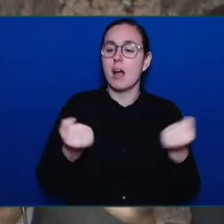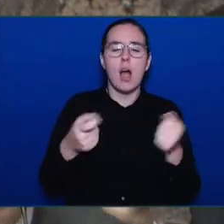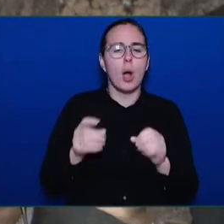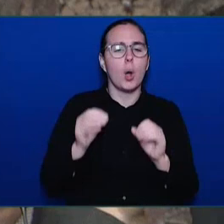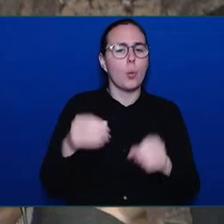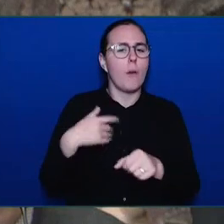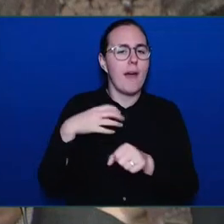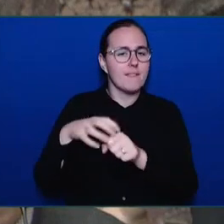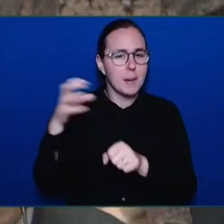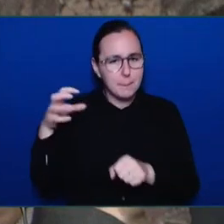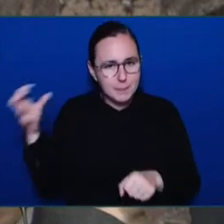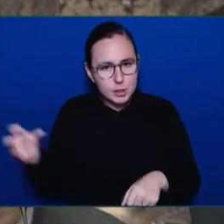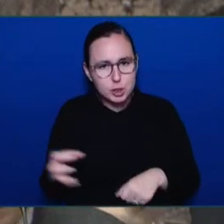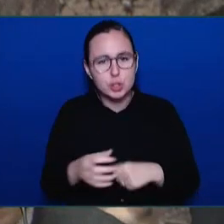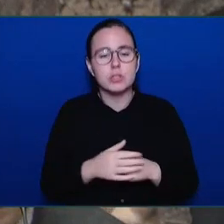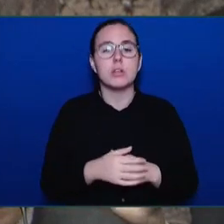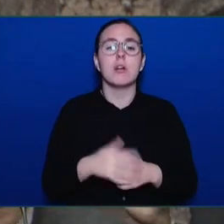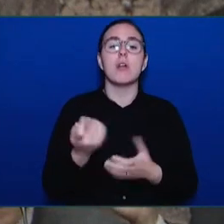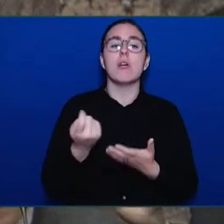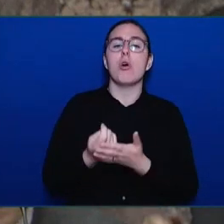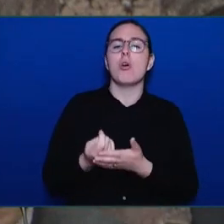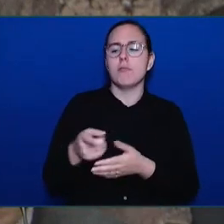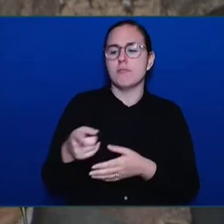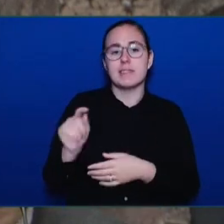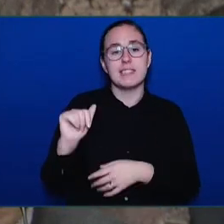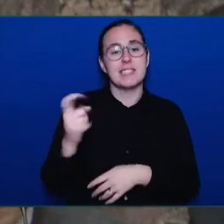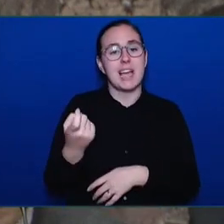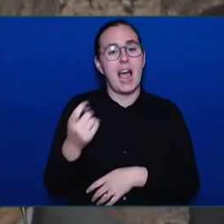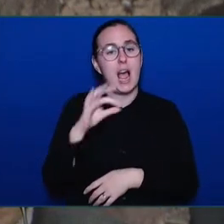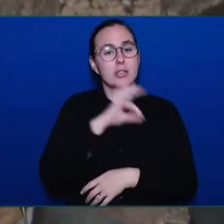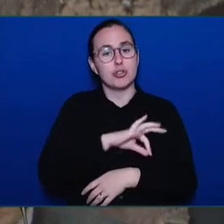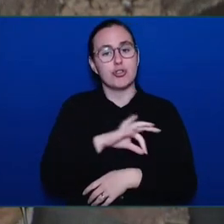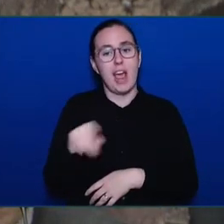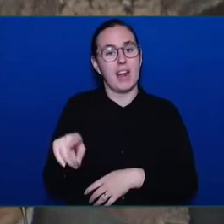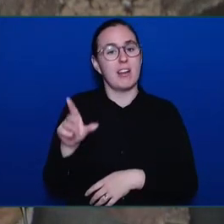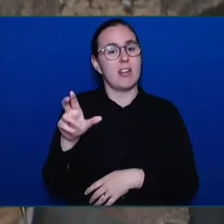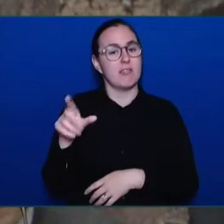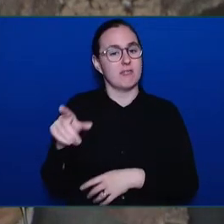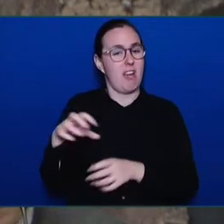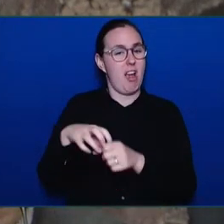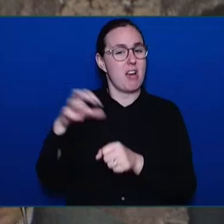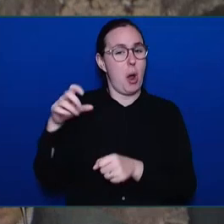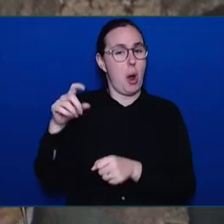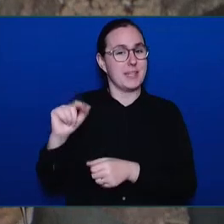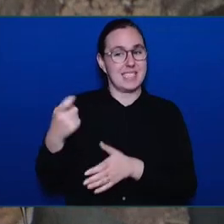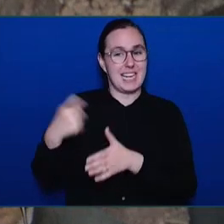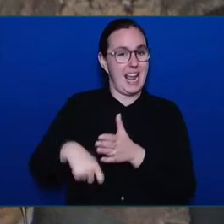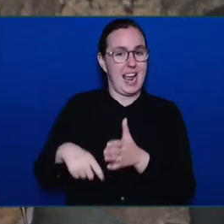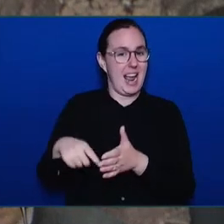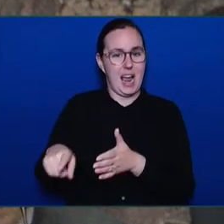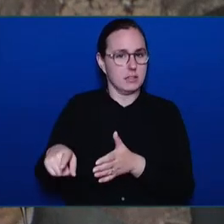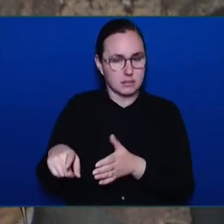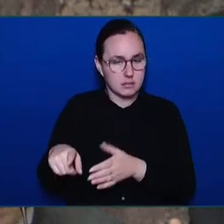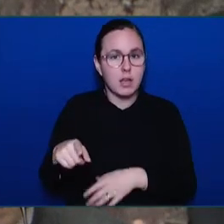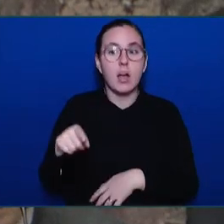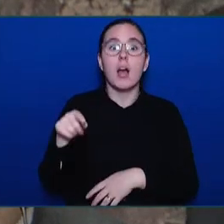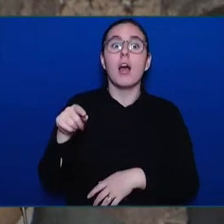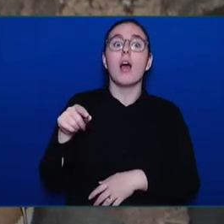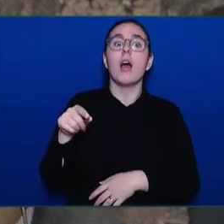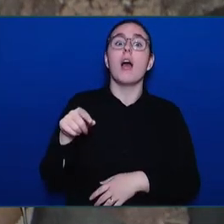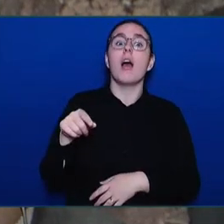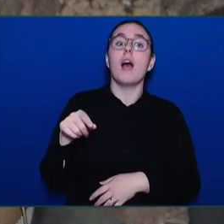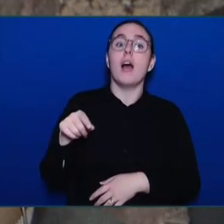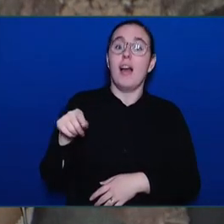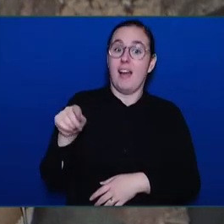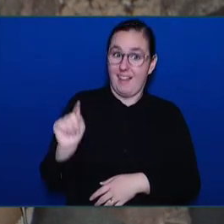the carbon tax does rise, people will actually get money to complement that. We are making sure that we